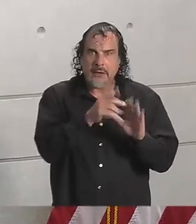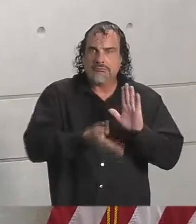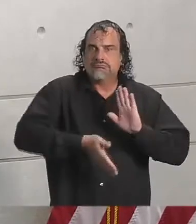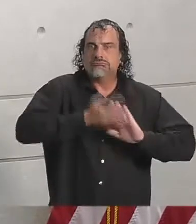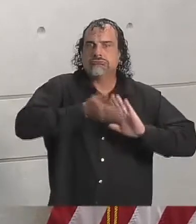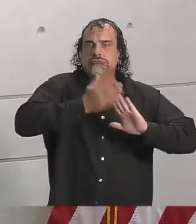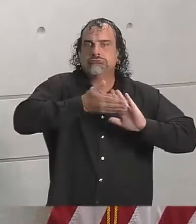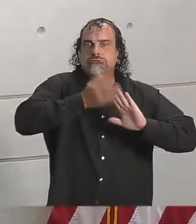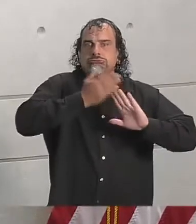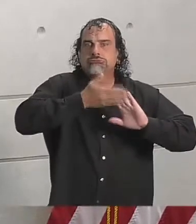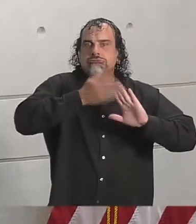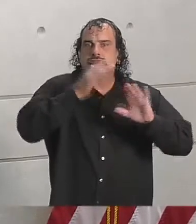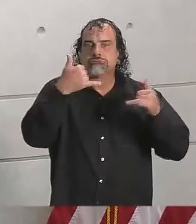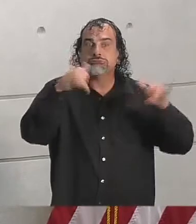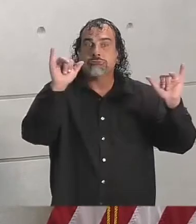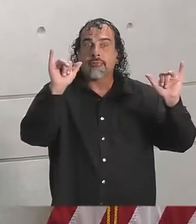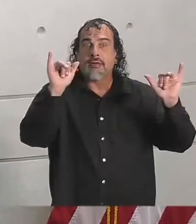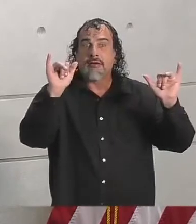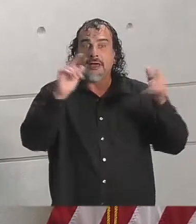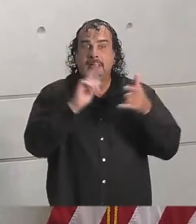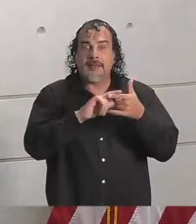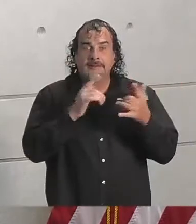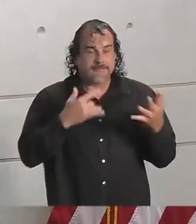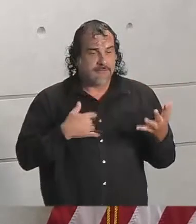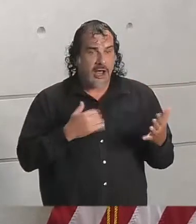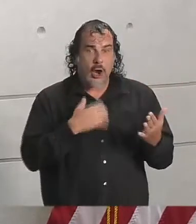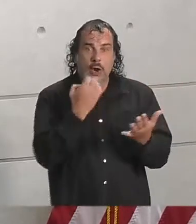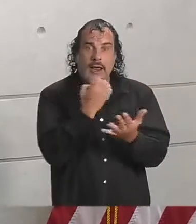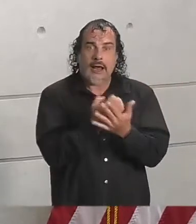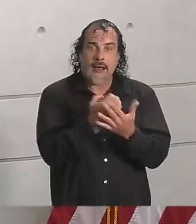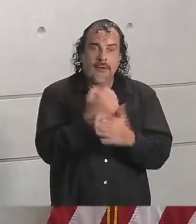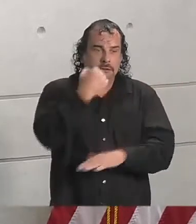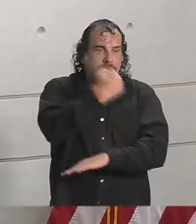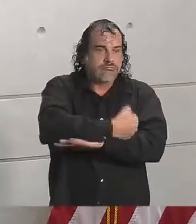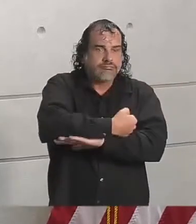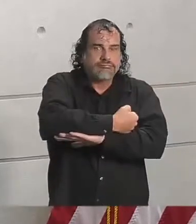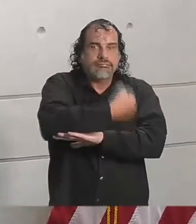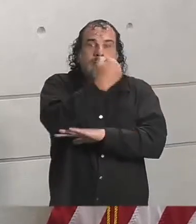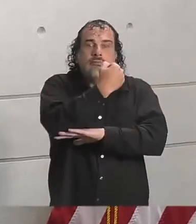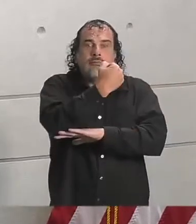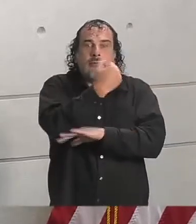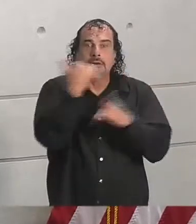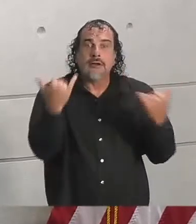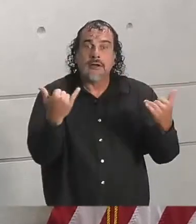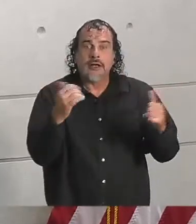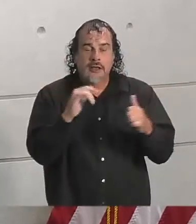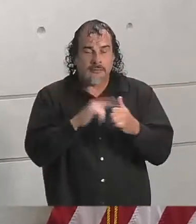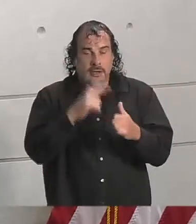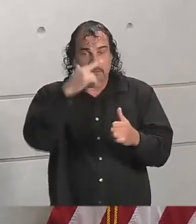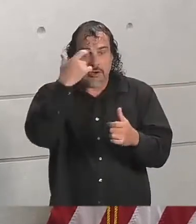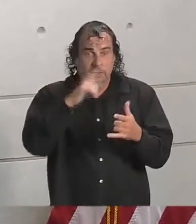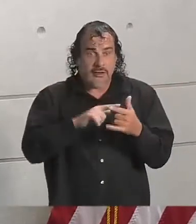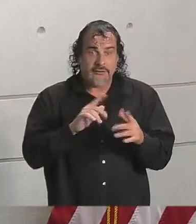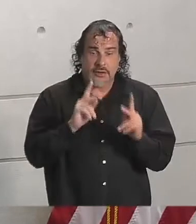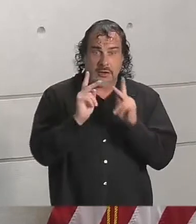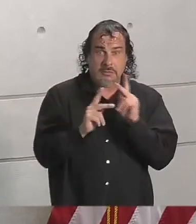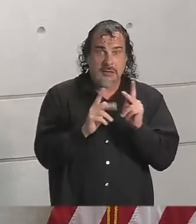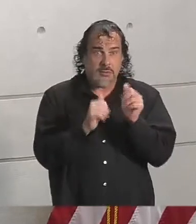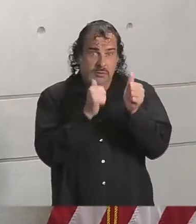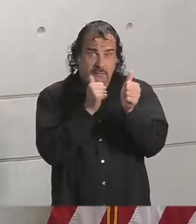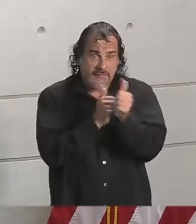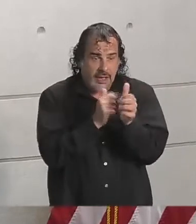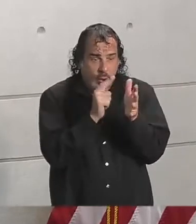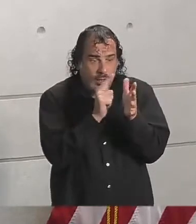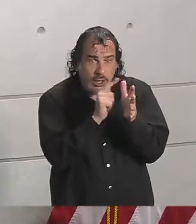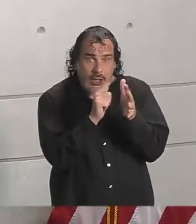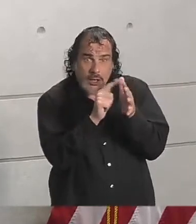operational. They were functional. Our economy is functioning. But yet, because of the efforts of the people of